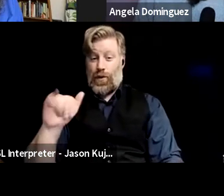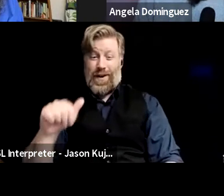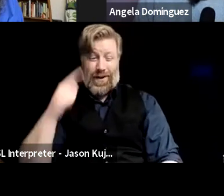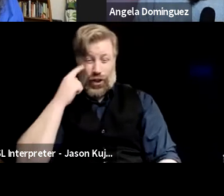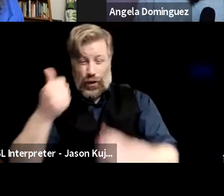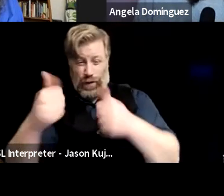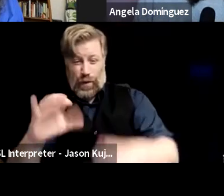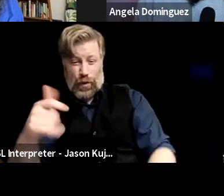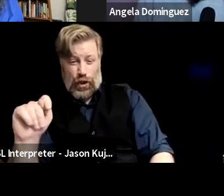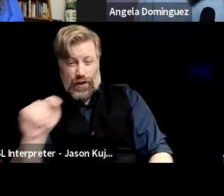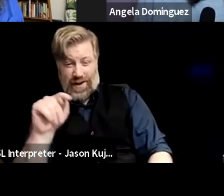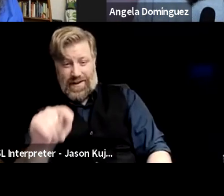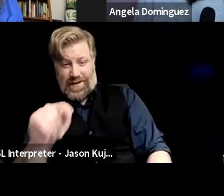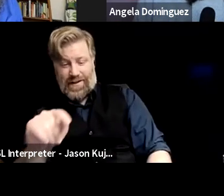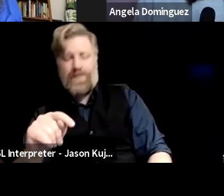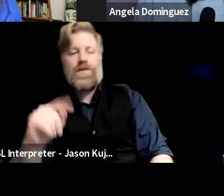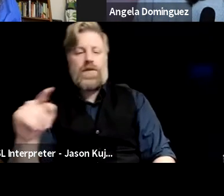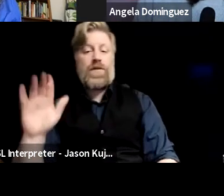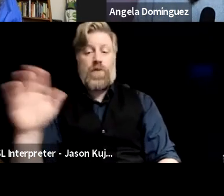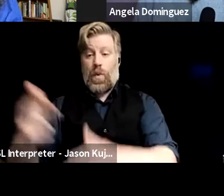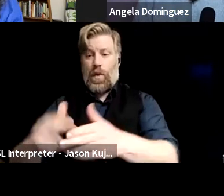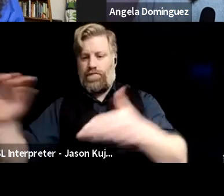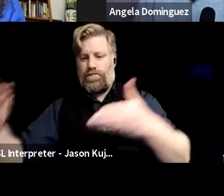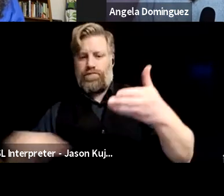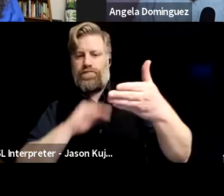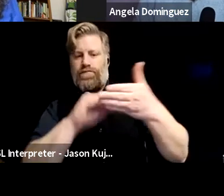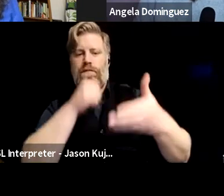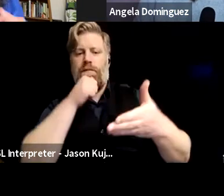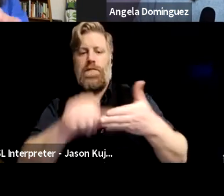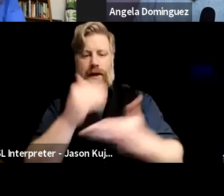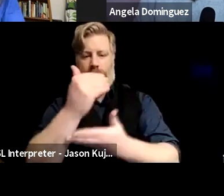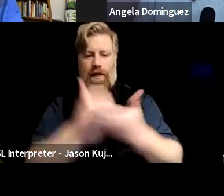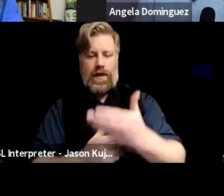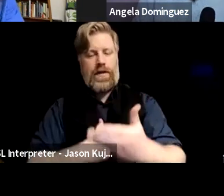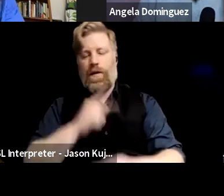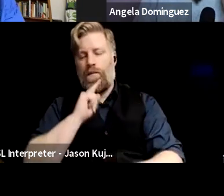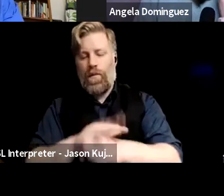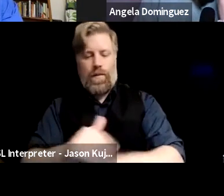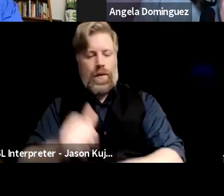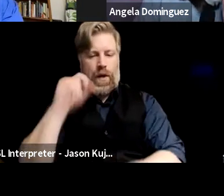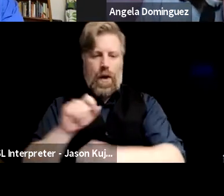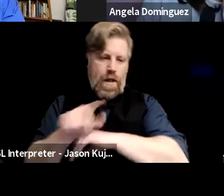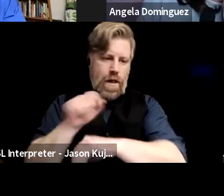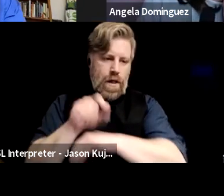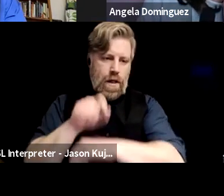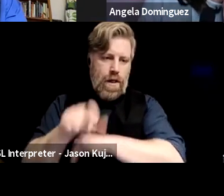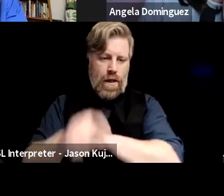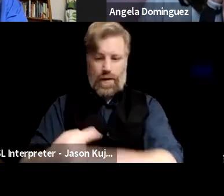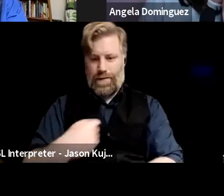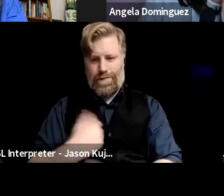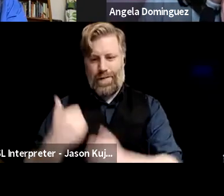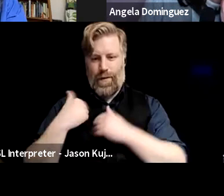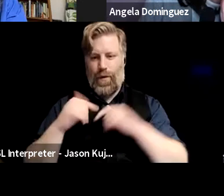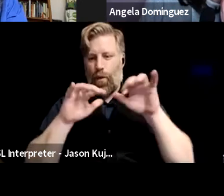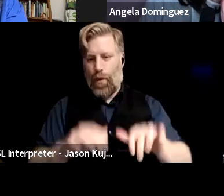me. Um, and we will definitely add you to our mailing list. And I promise we don't spam people because I write them. So I can guarantee you, we don't